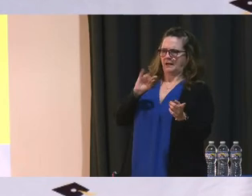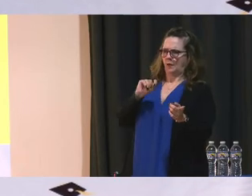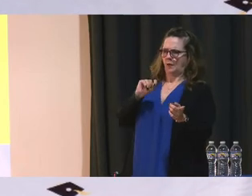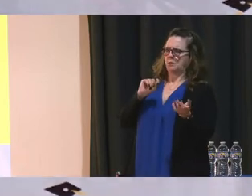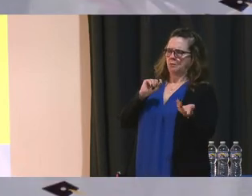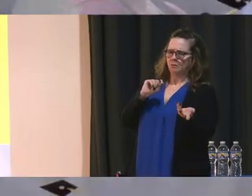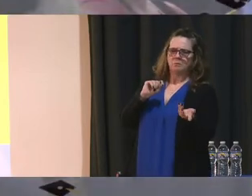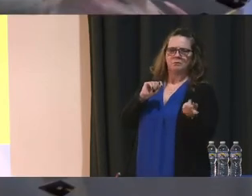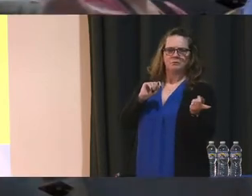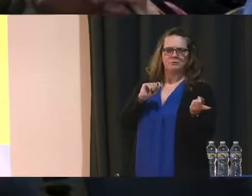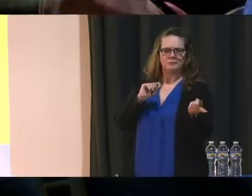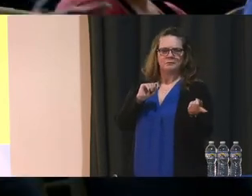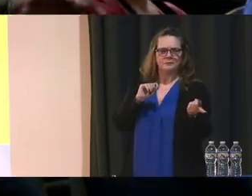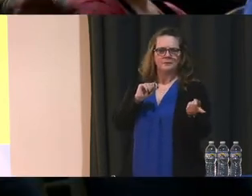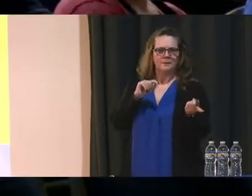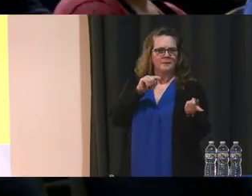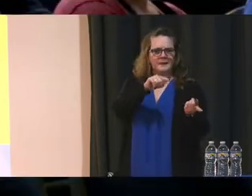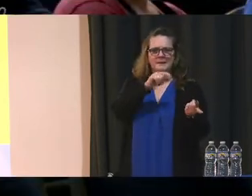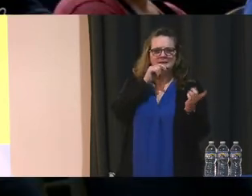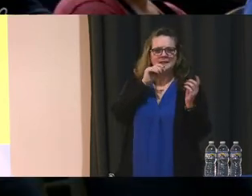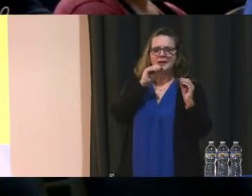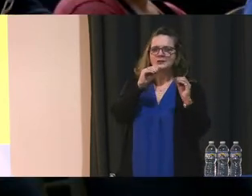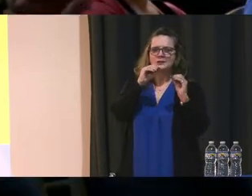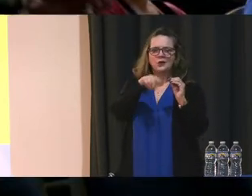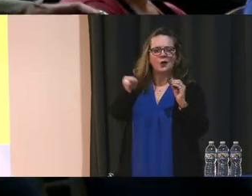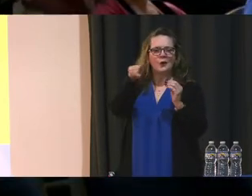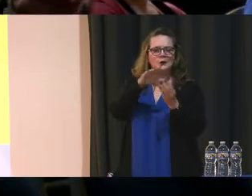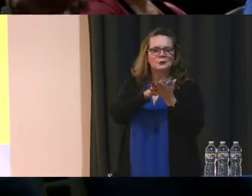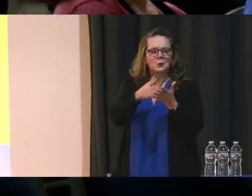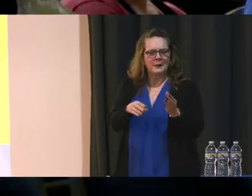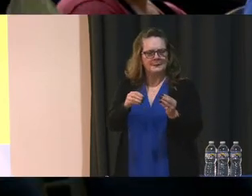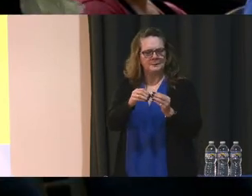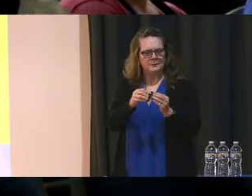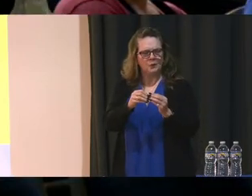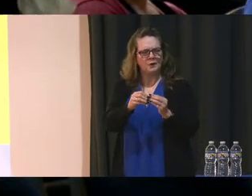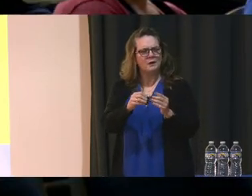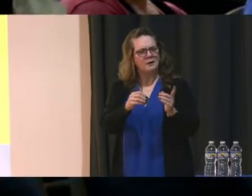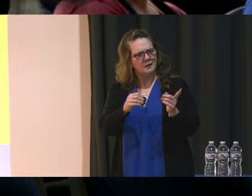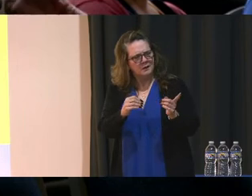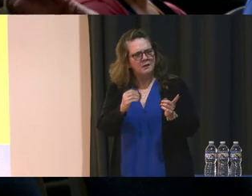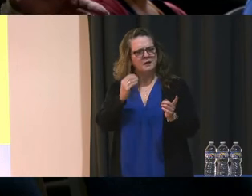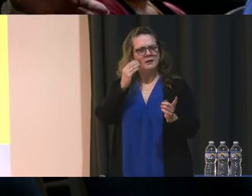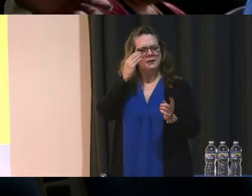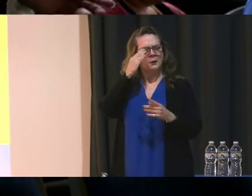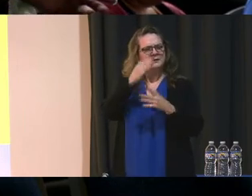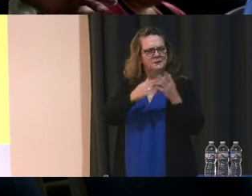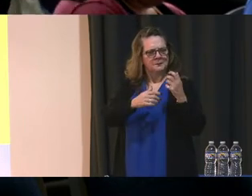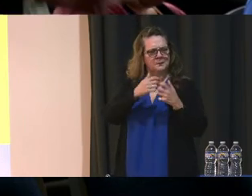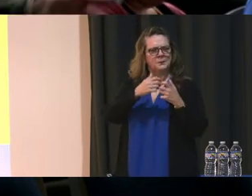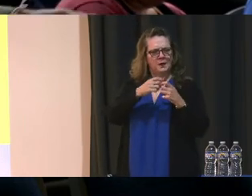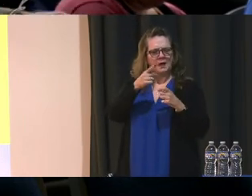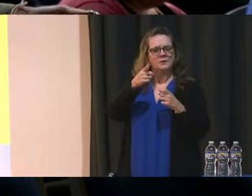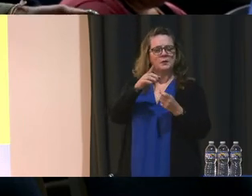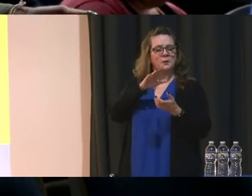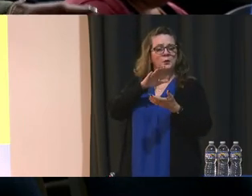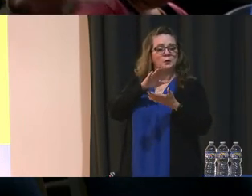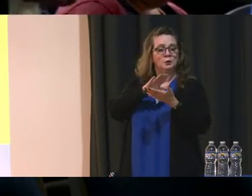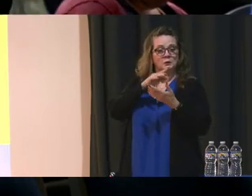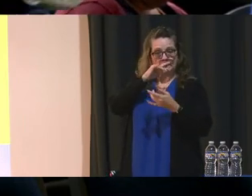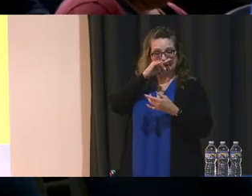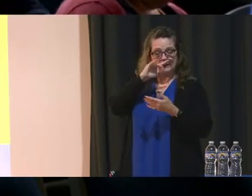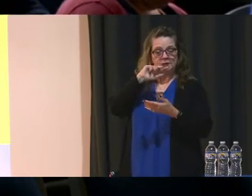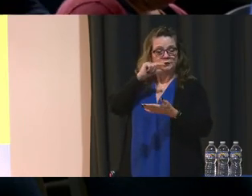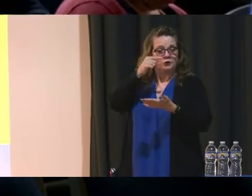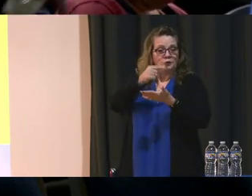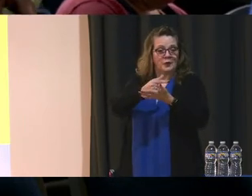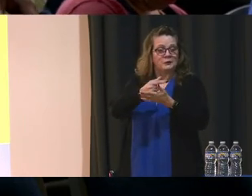manuscript is not even being taught anymore. And the problem is, and I know some children that graduated from the high schools, from